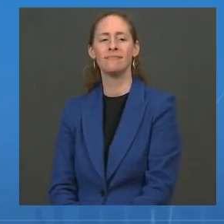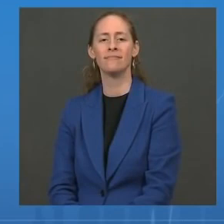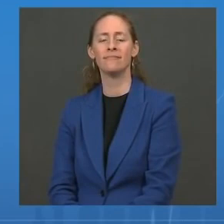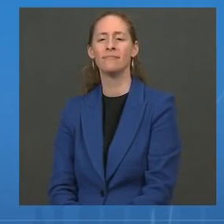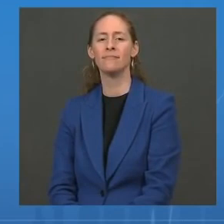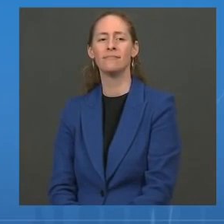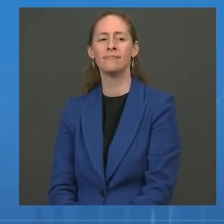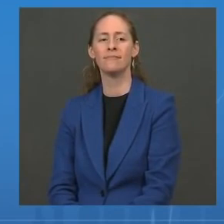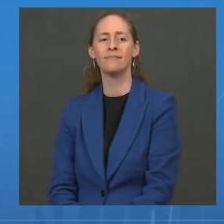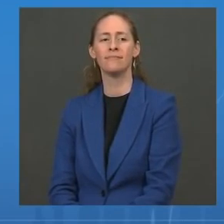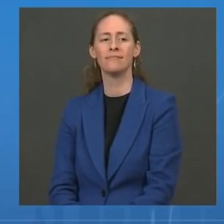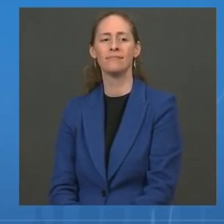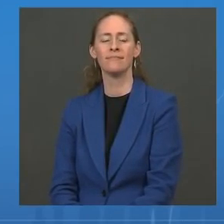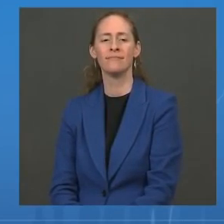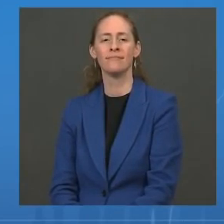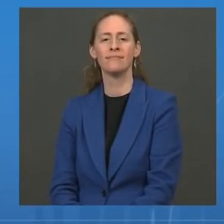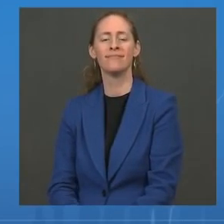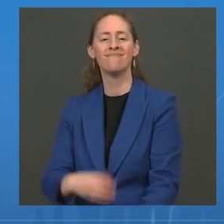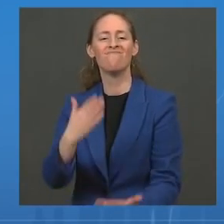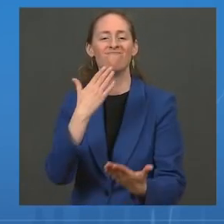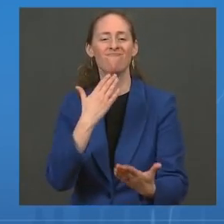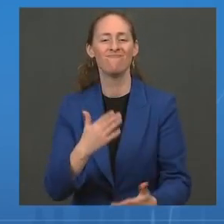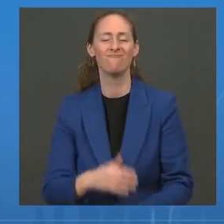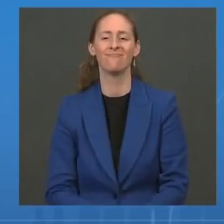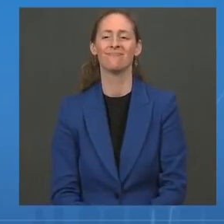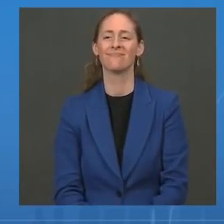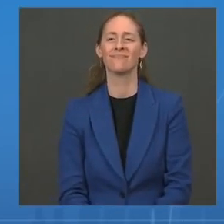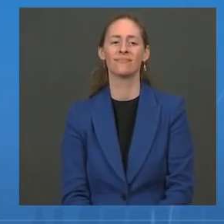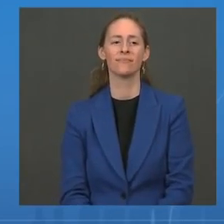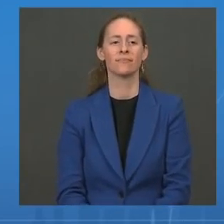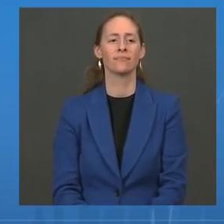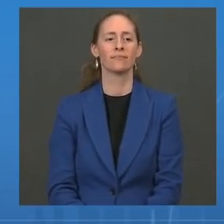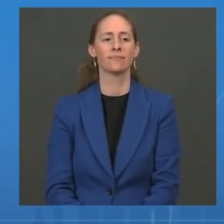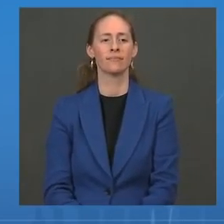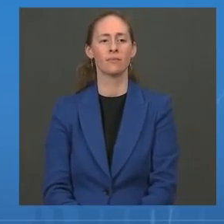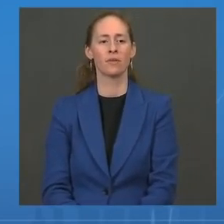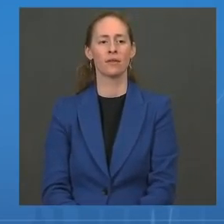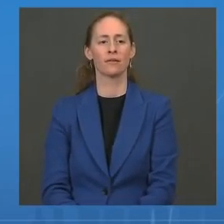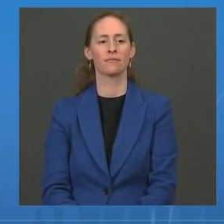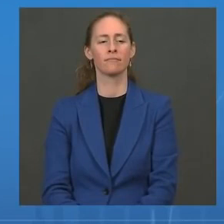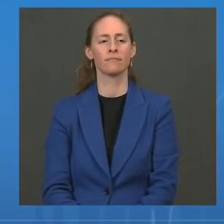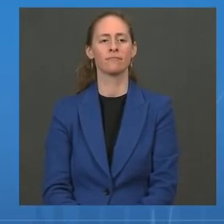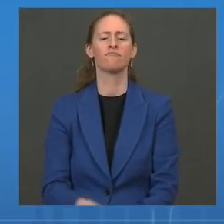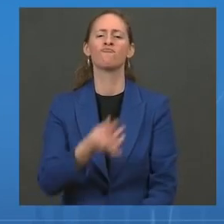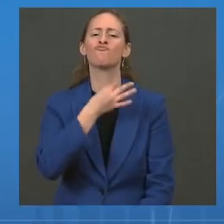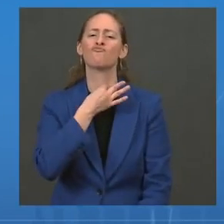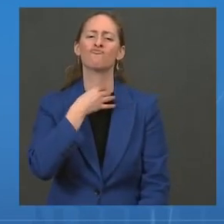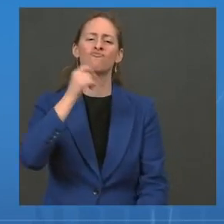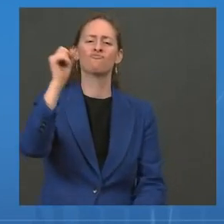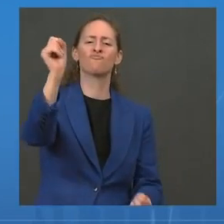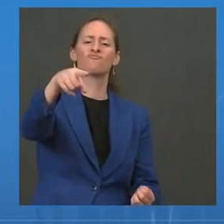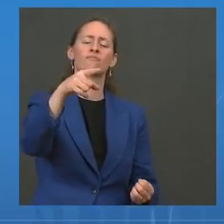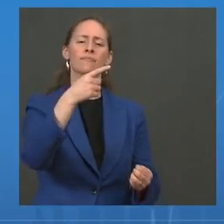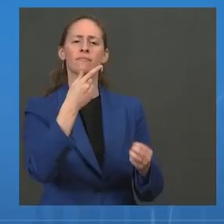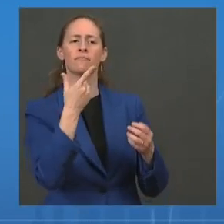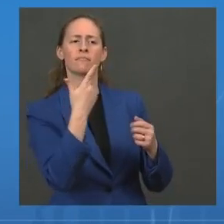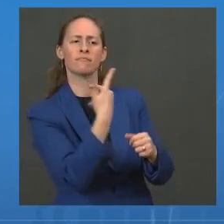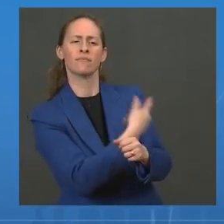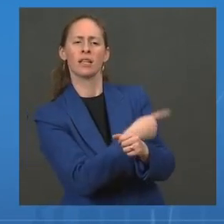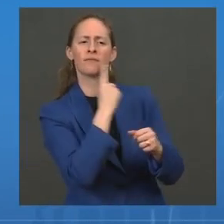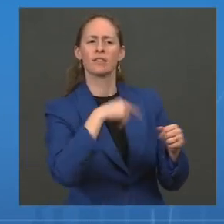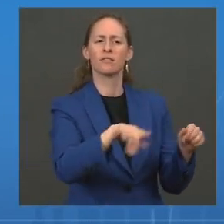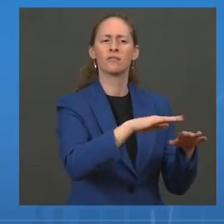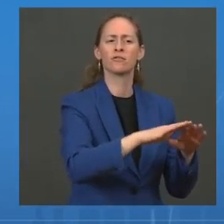Thanks for doing this. Also on kid vaccinations, I was hoping you can speak to the expected pace. What is the